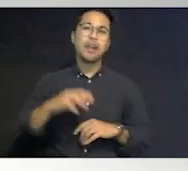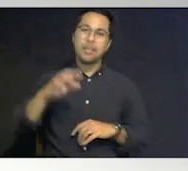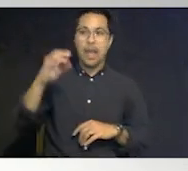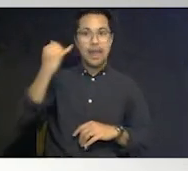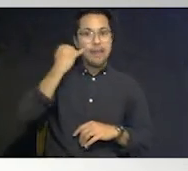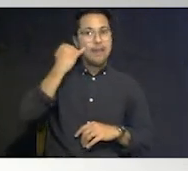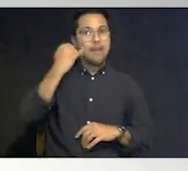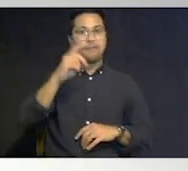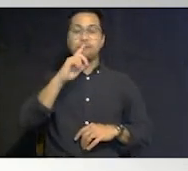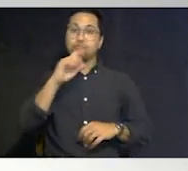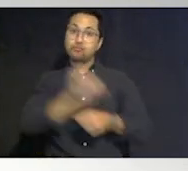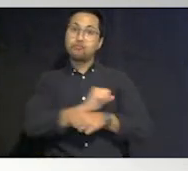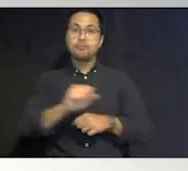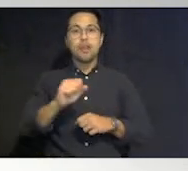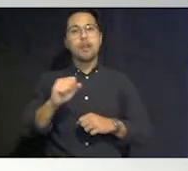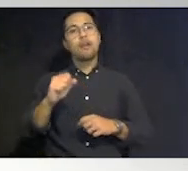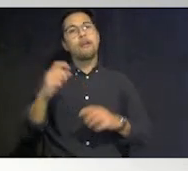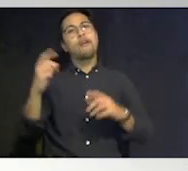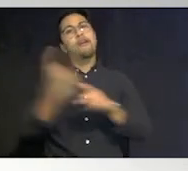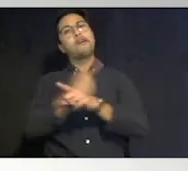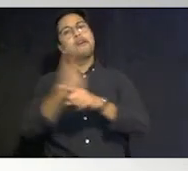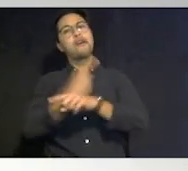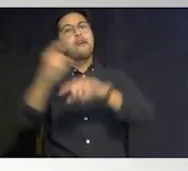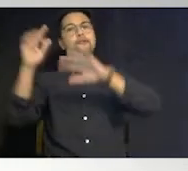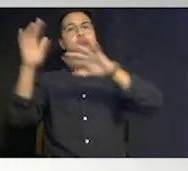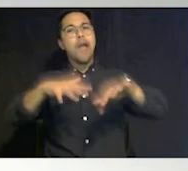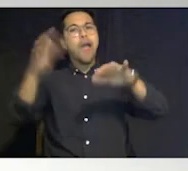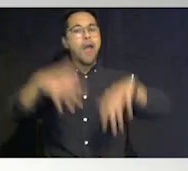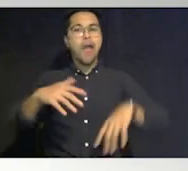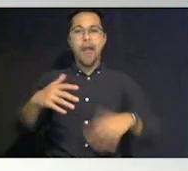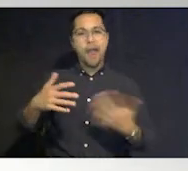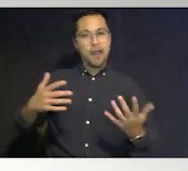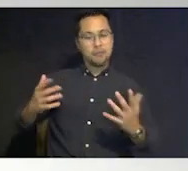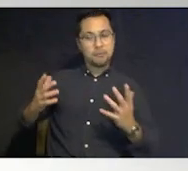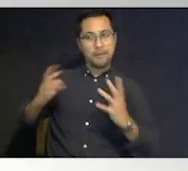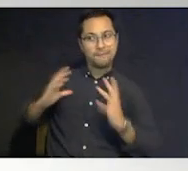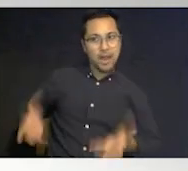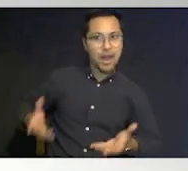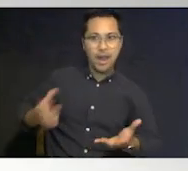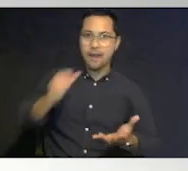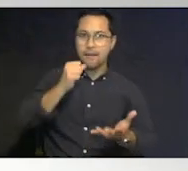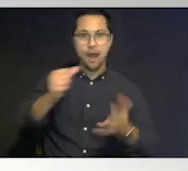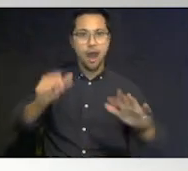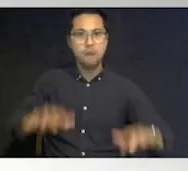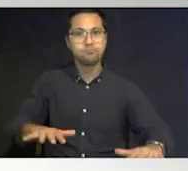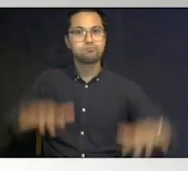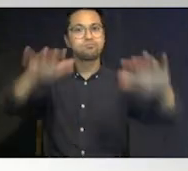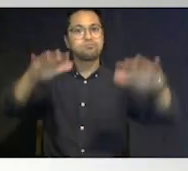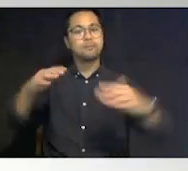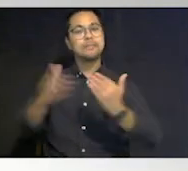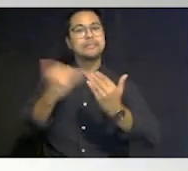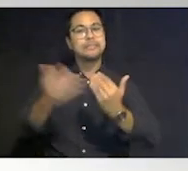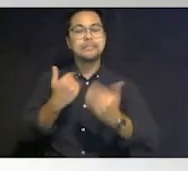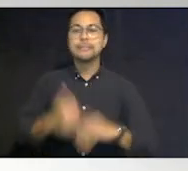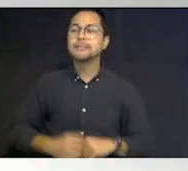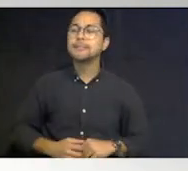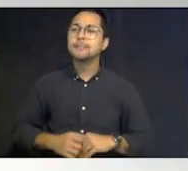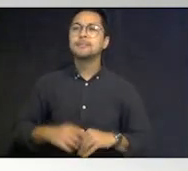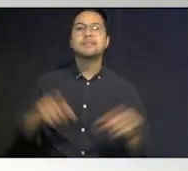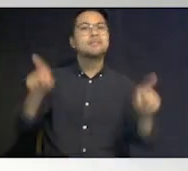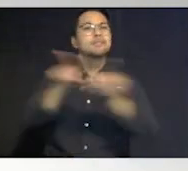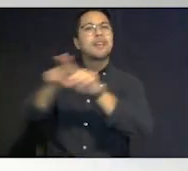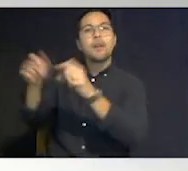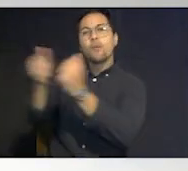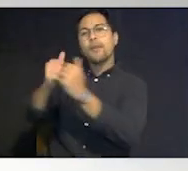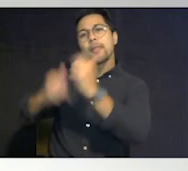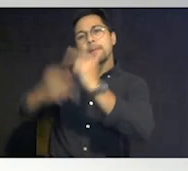when we have a lot of rain coming in they also look at building codes you know we're all aware of hurricane clips and things like that that